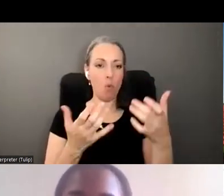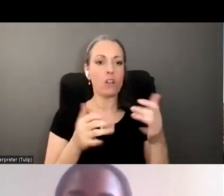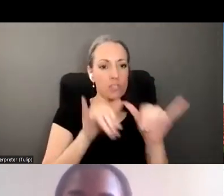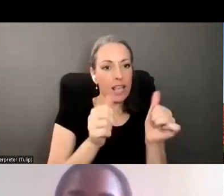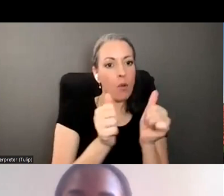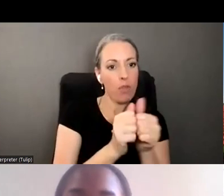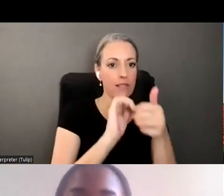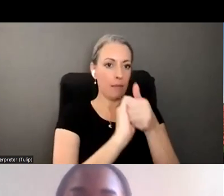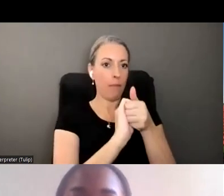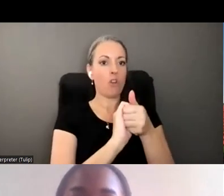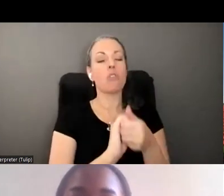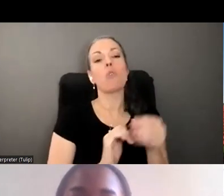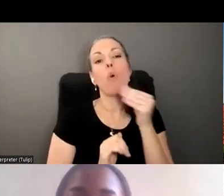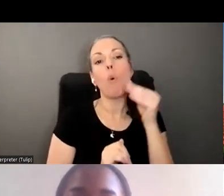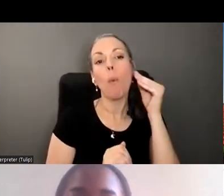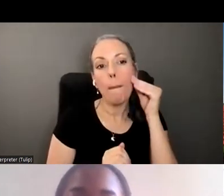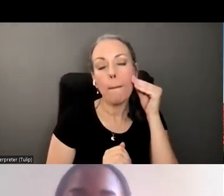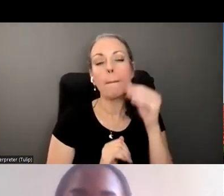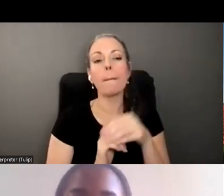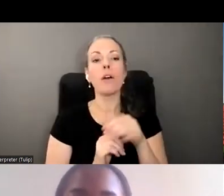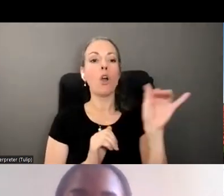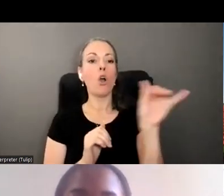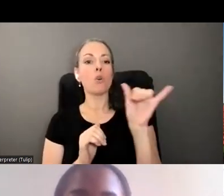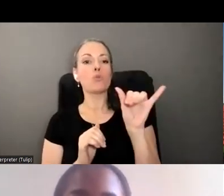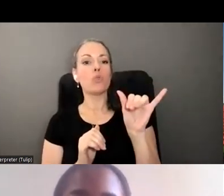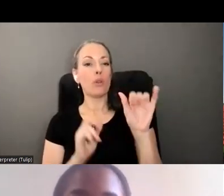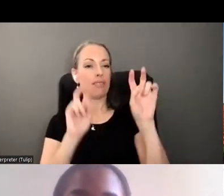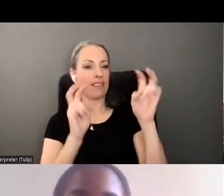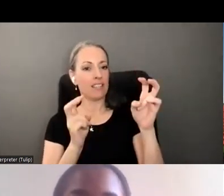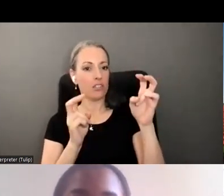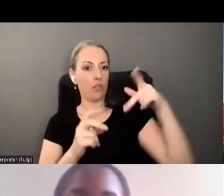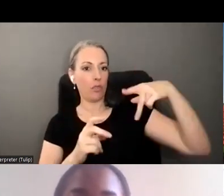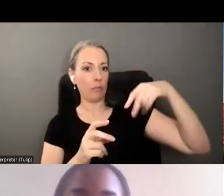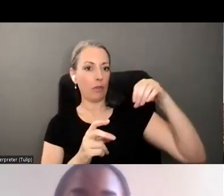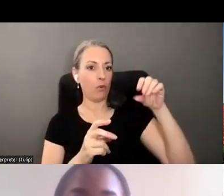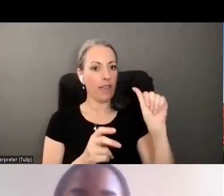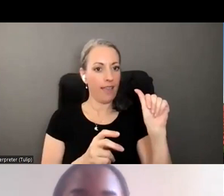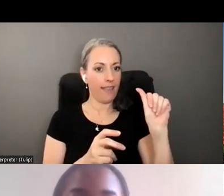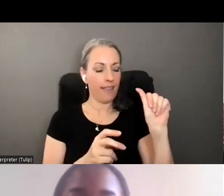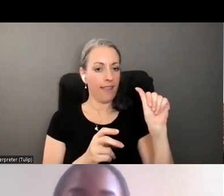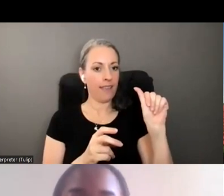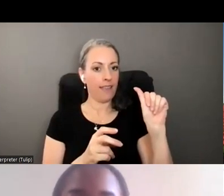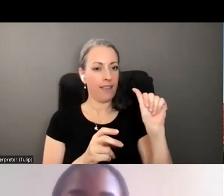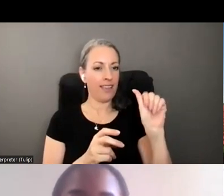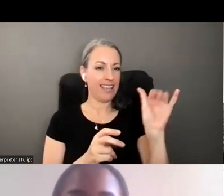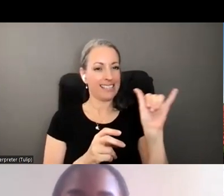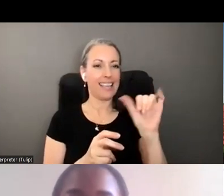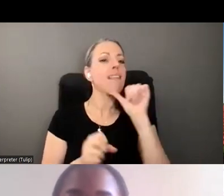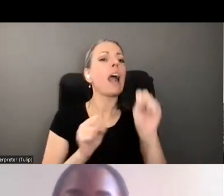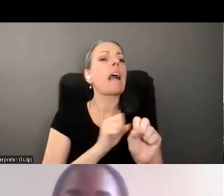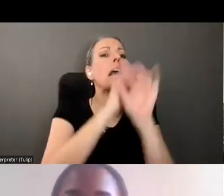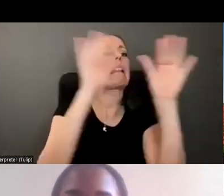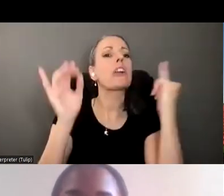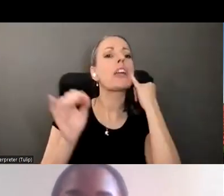partner at home. And then also this issue of the power of attorney, and it's kind of unclear whether the daughter